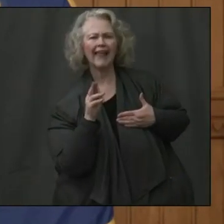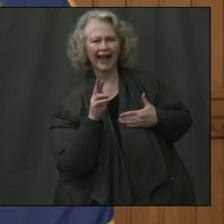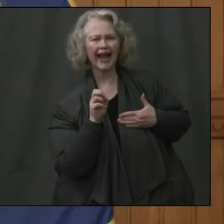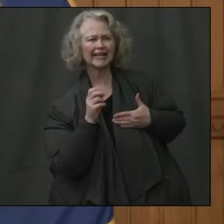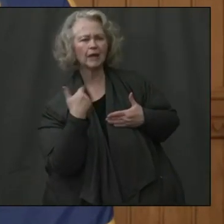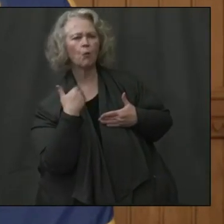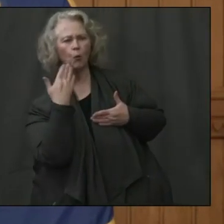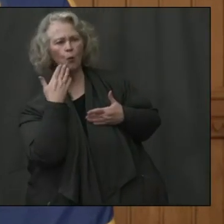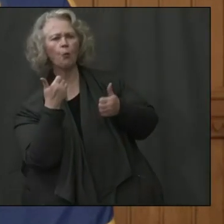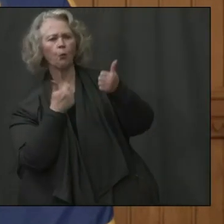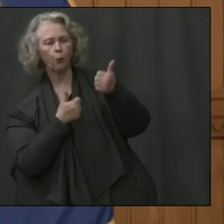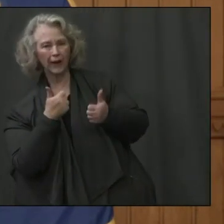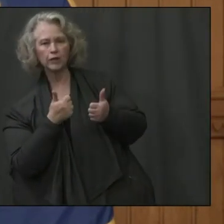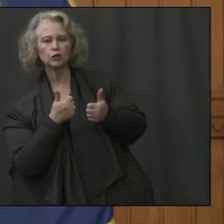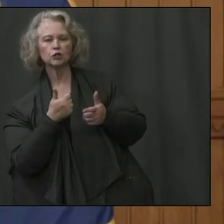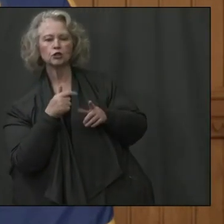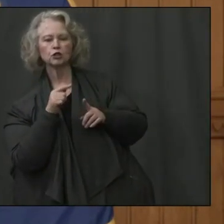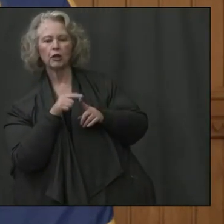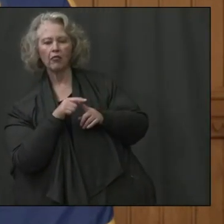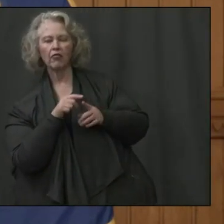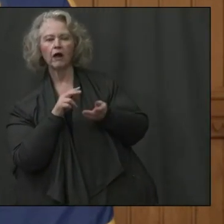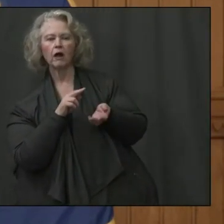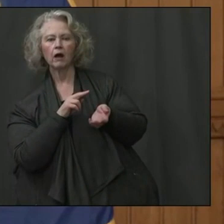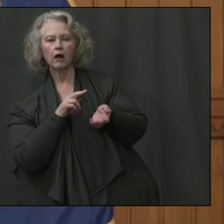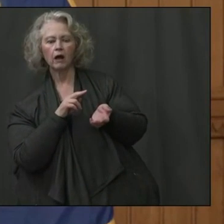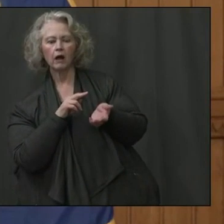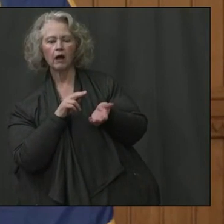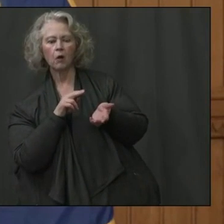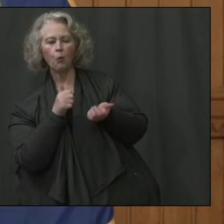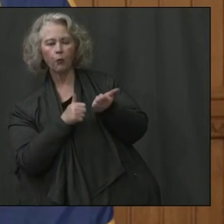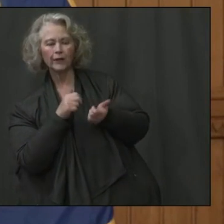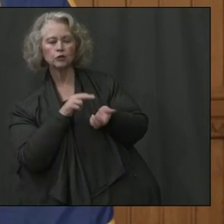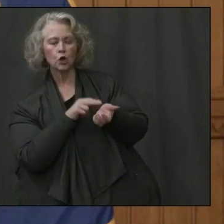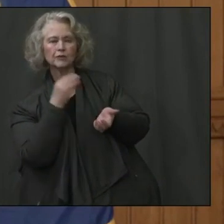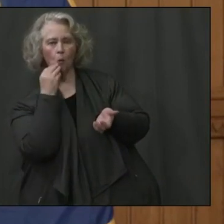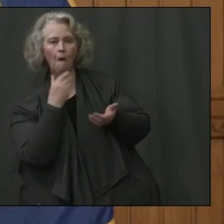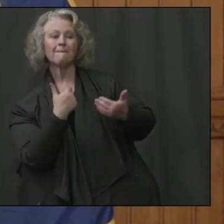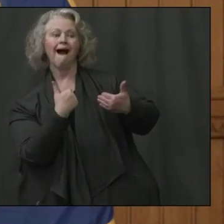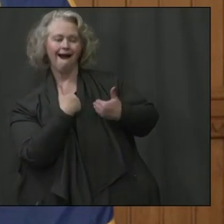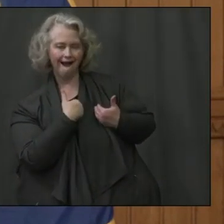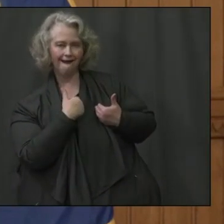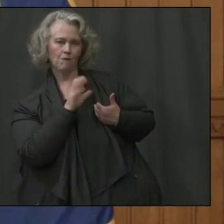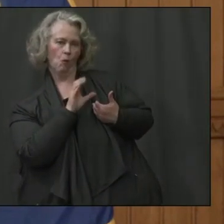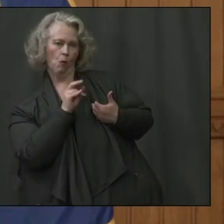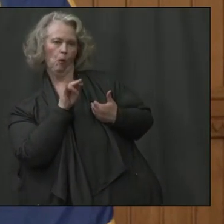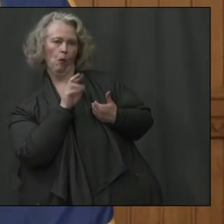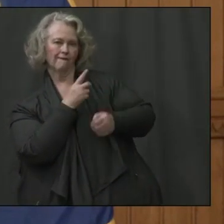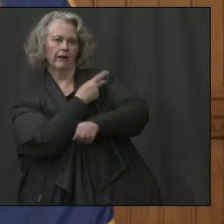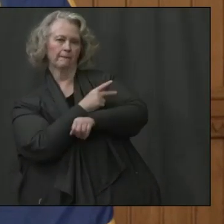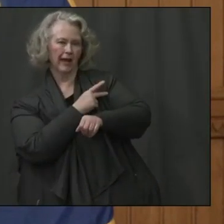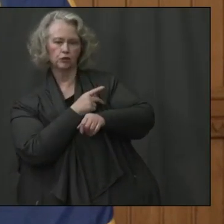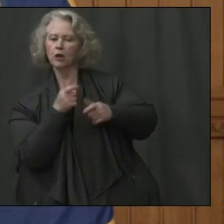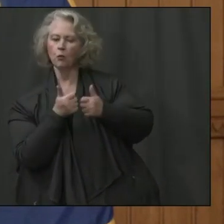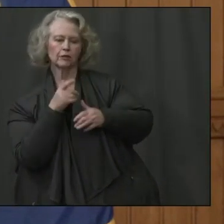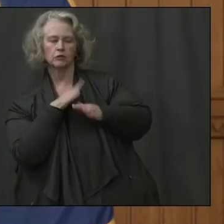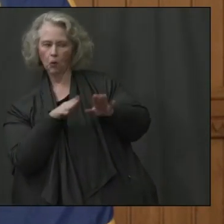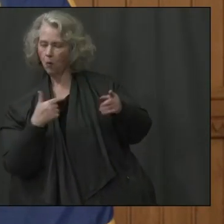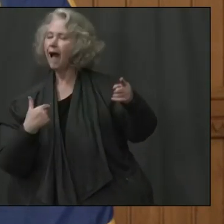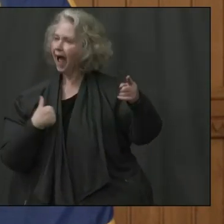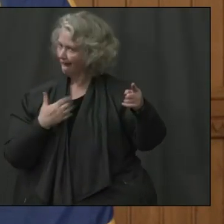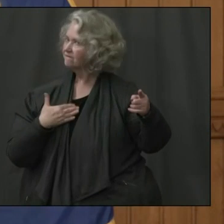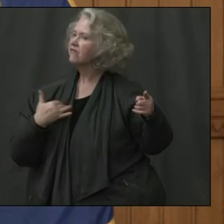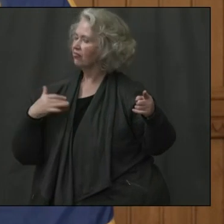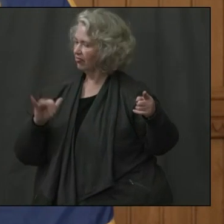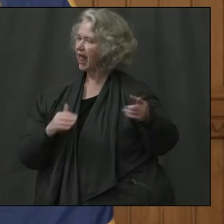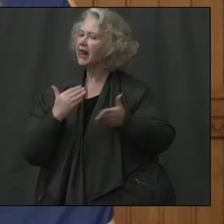the standalone homes versus the COVID positive homes versus the, um, the COVID negative homes. Yeah, we have the list of